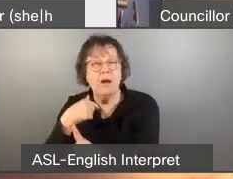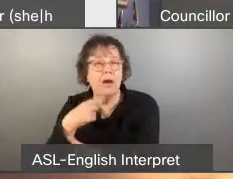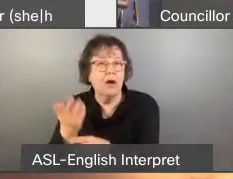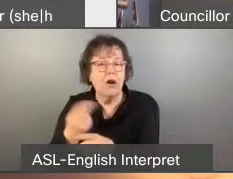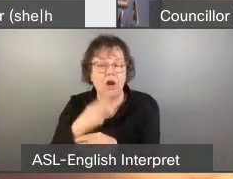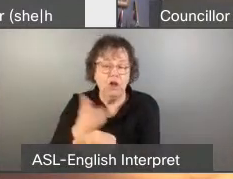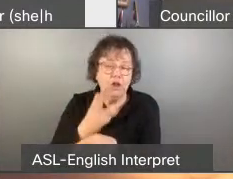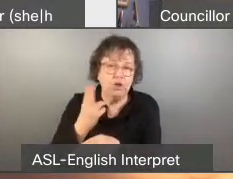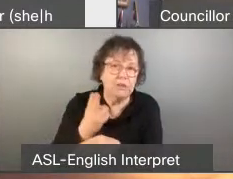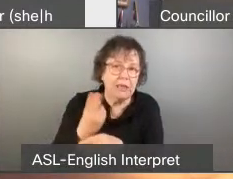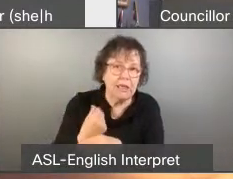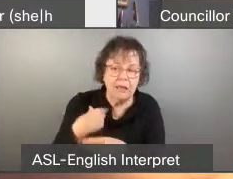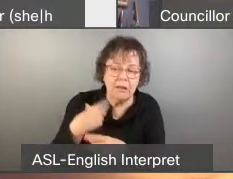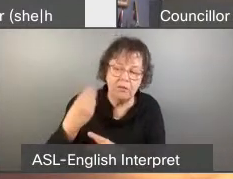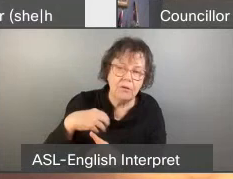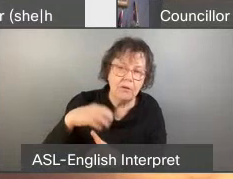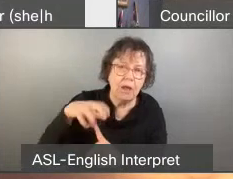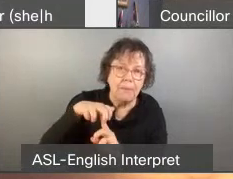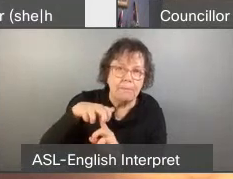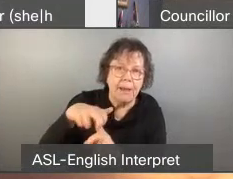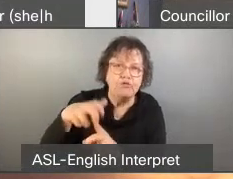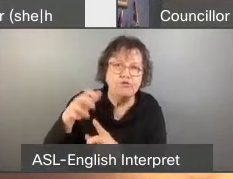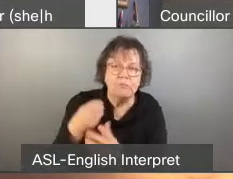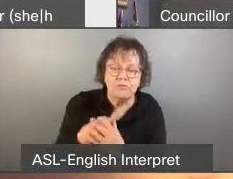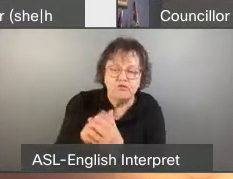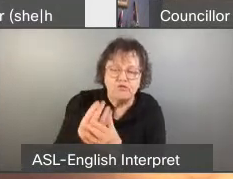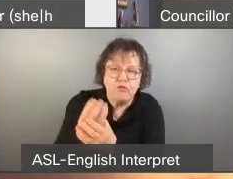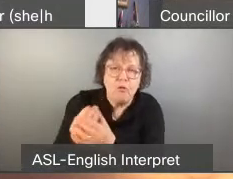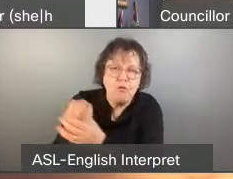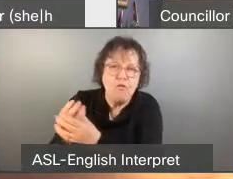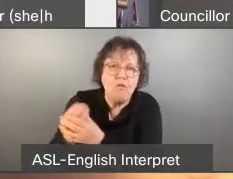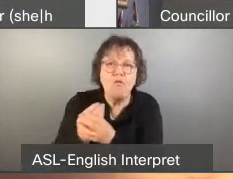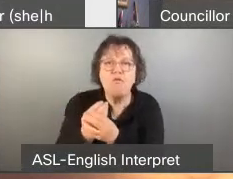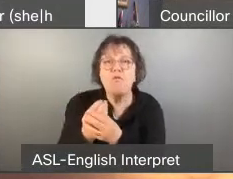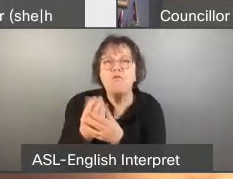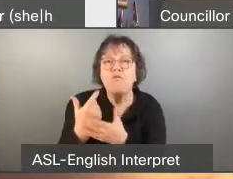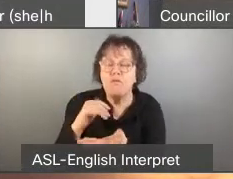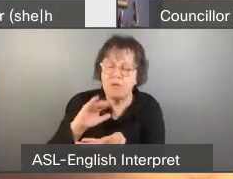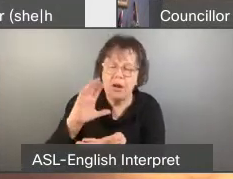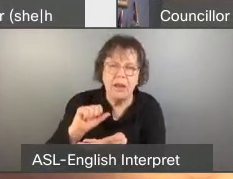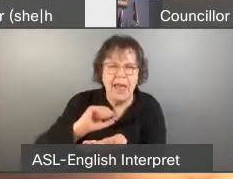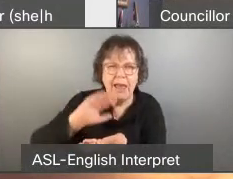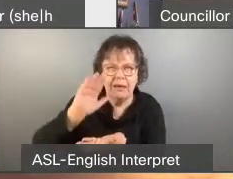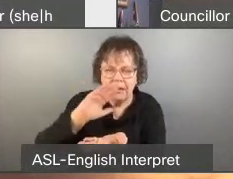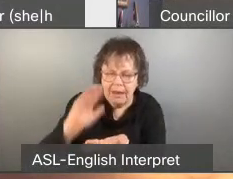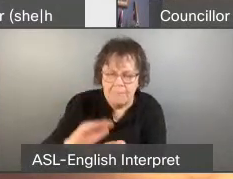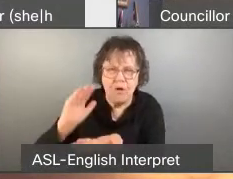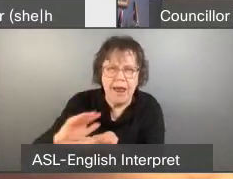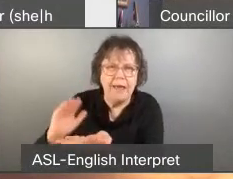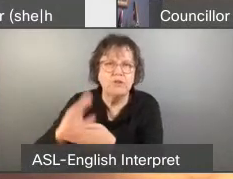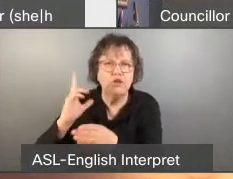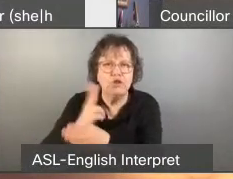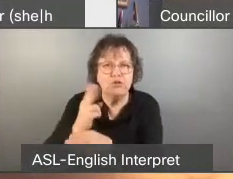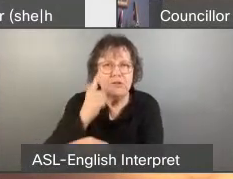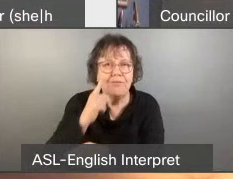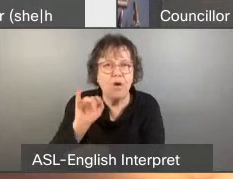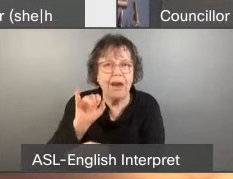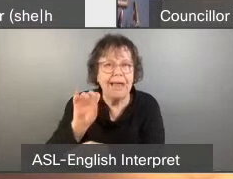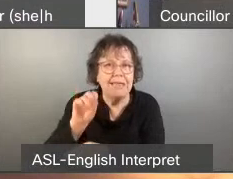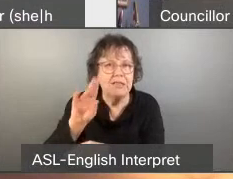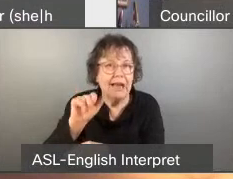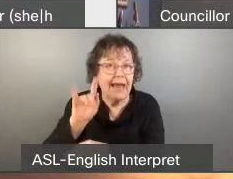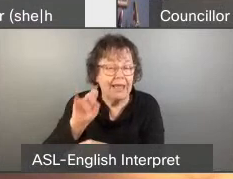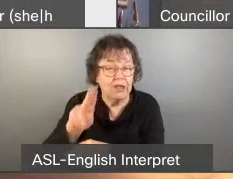waste or debris. Mycelium is durable, carbon neutral, can be compressed into a brick or used as insulation. This resource